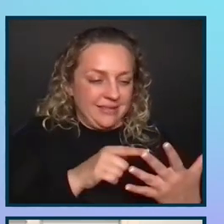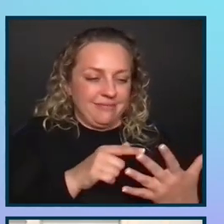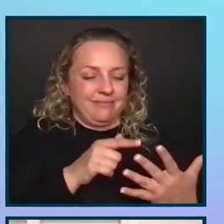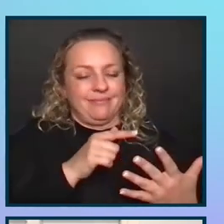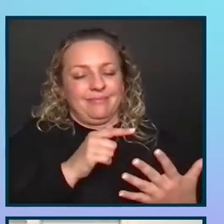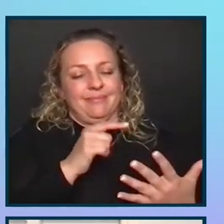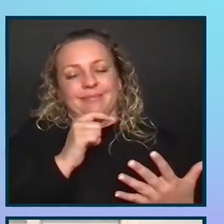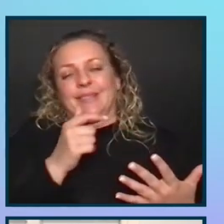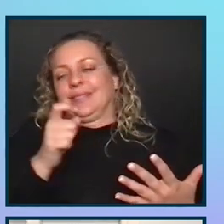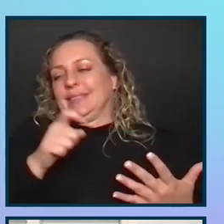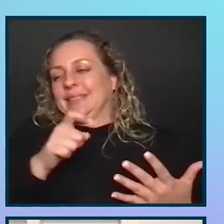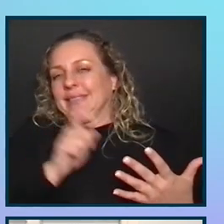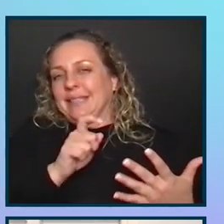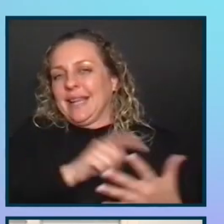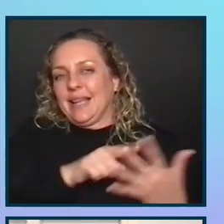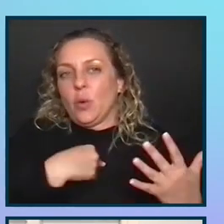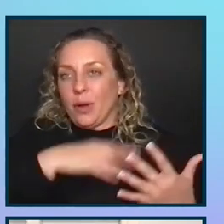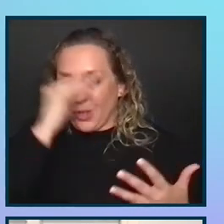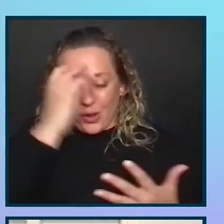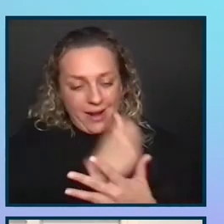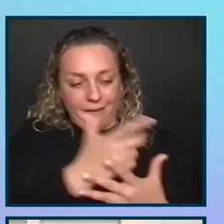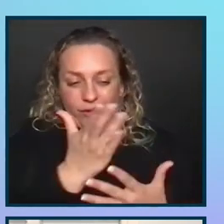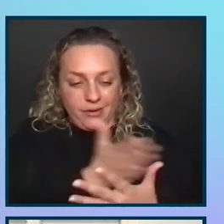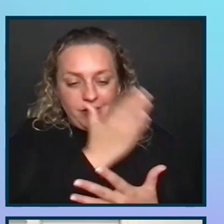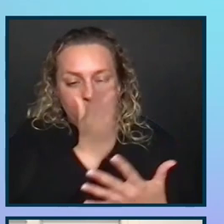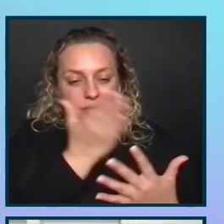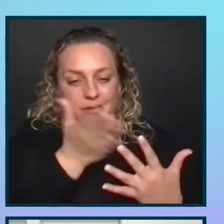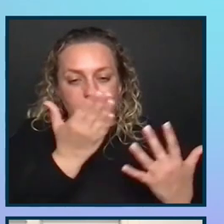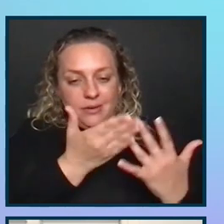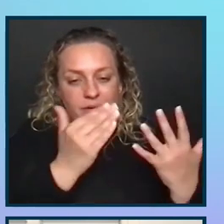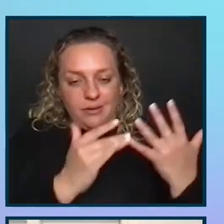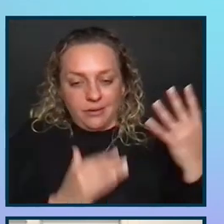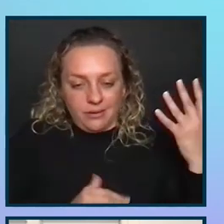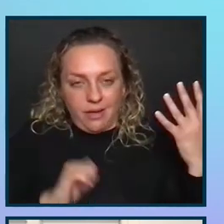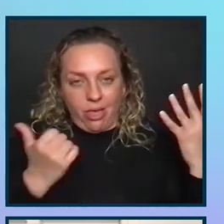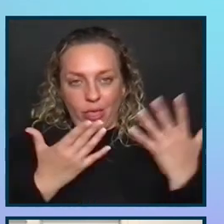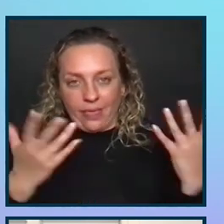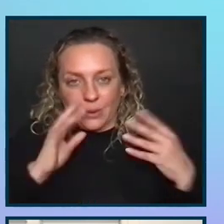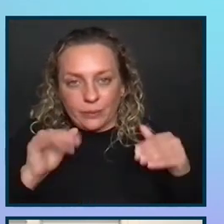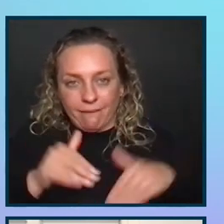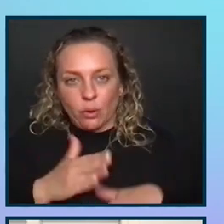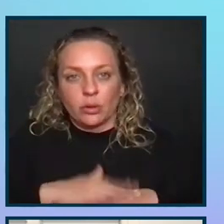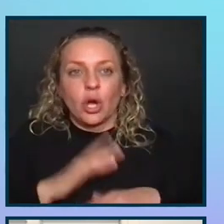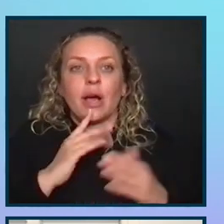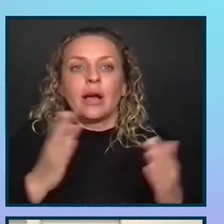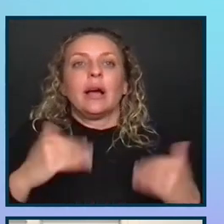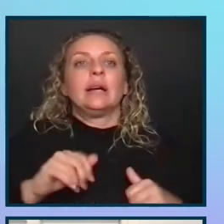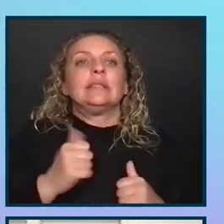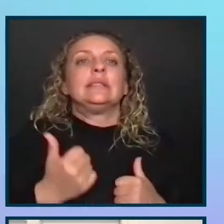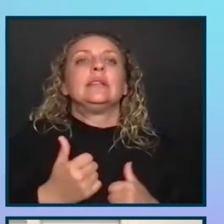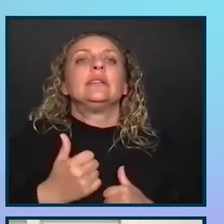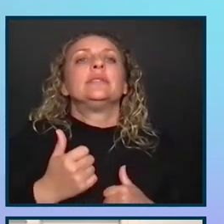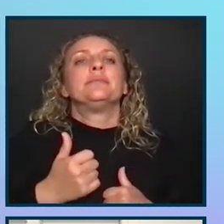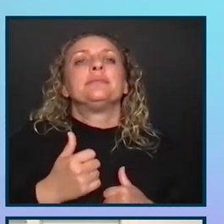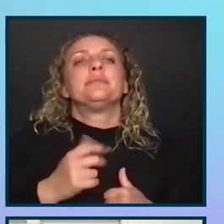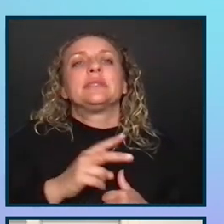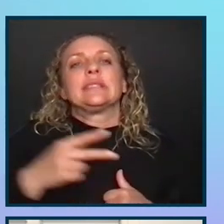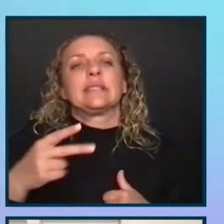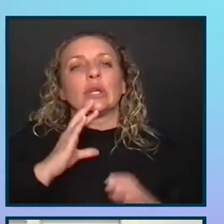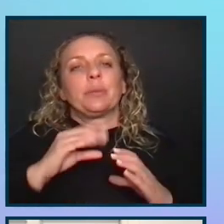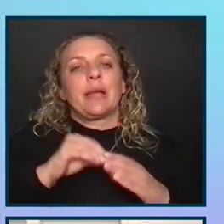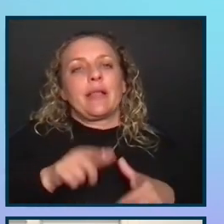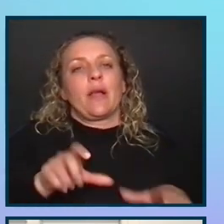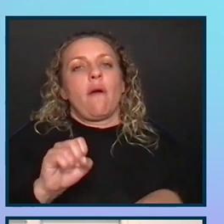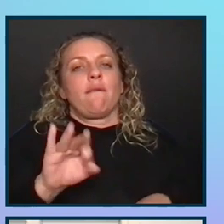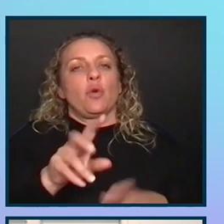to test because we'd learned everything we needed to learn, then we could move to something else. And then the second was communicate in the language of your team.